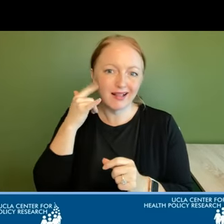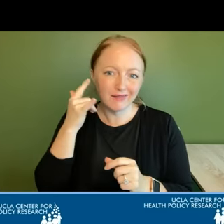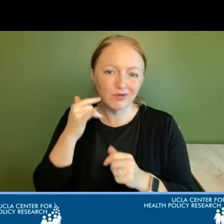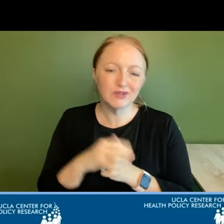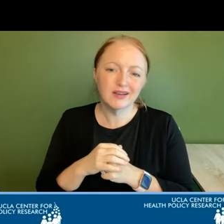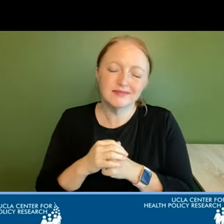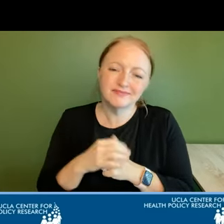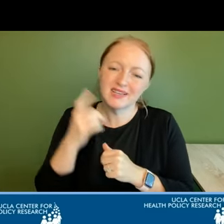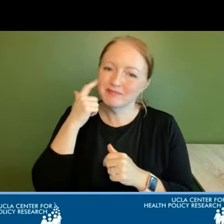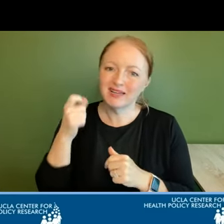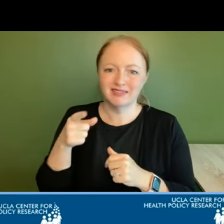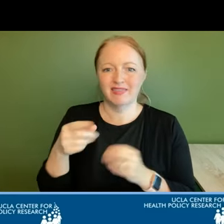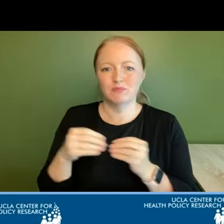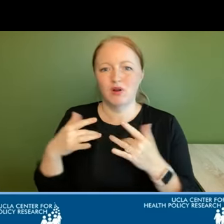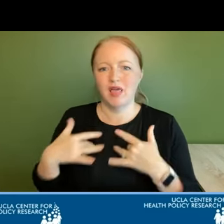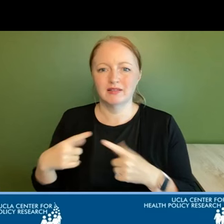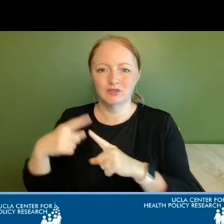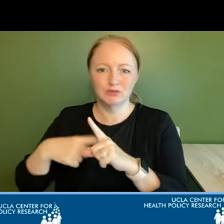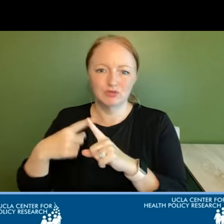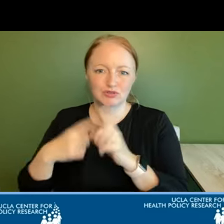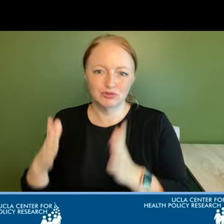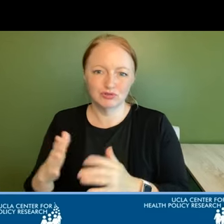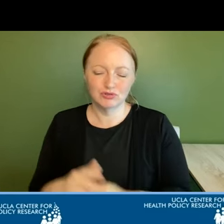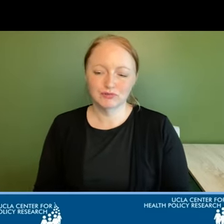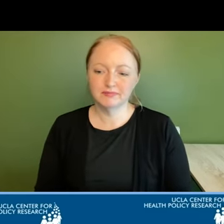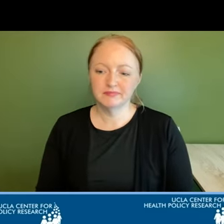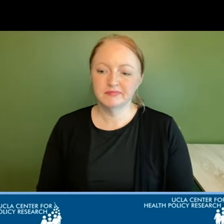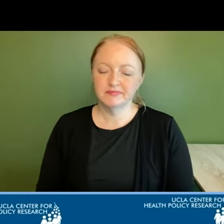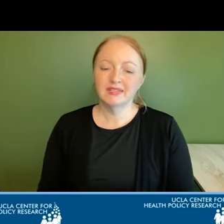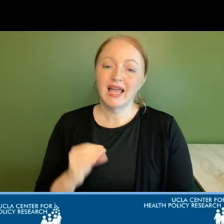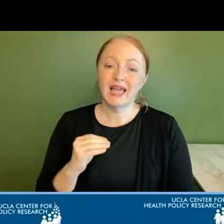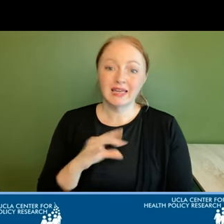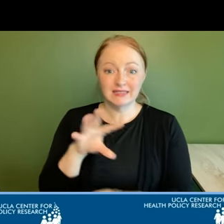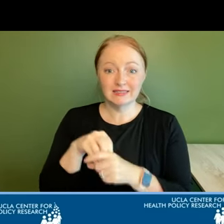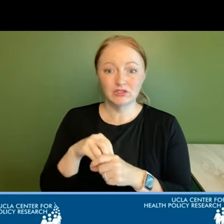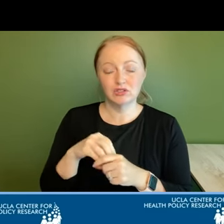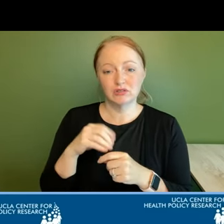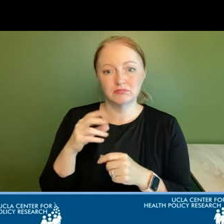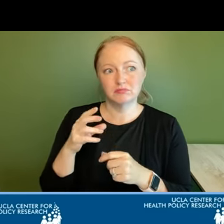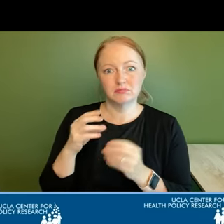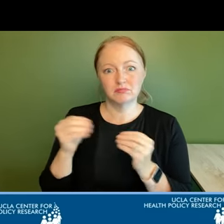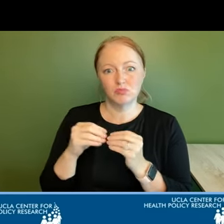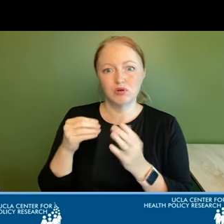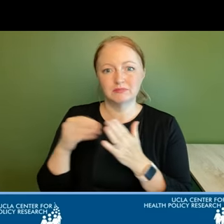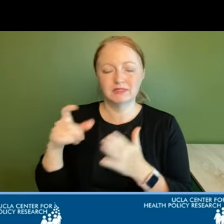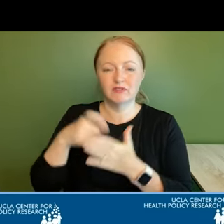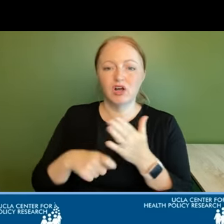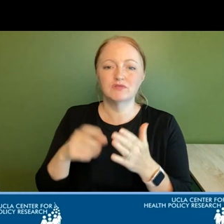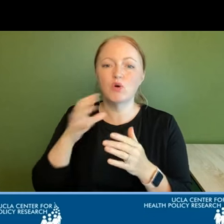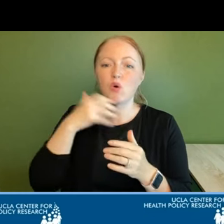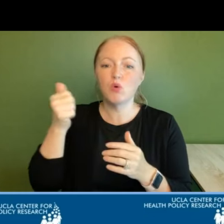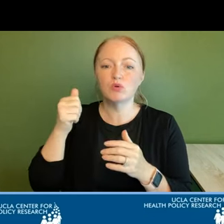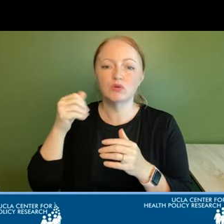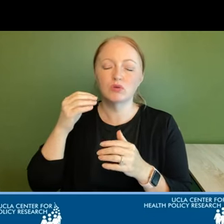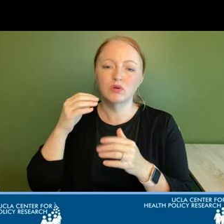because they are more likely to be renters and it also takes into consideration the higher costs for older homeowners who are still paying a